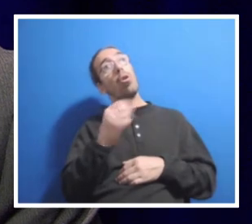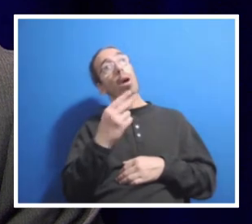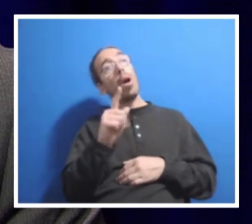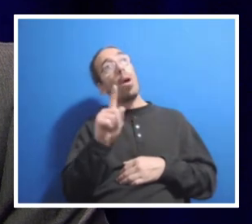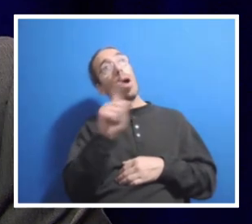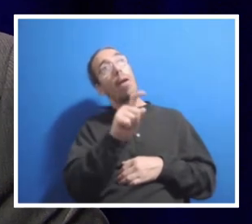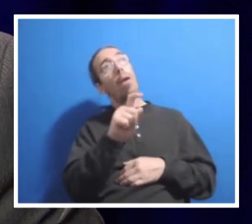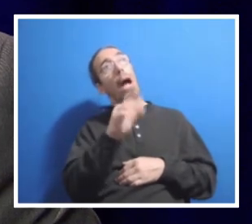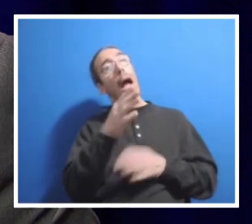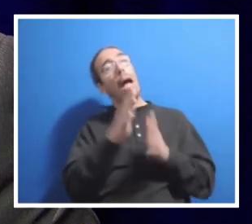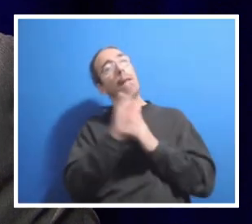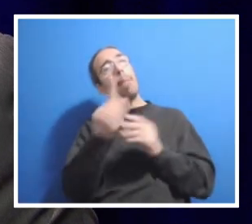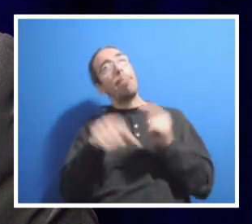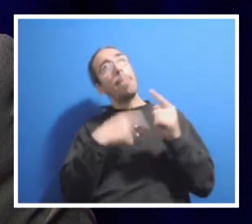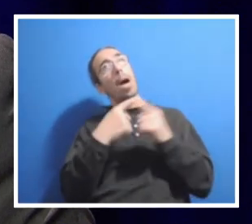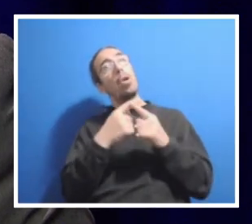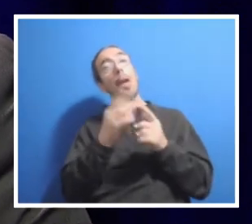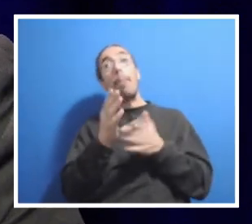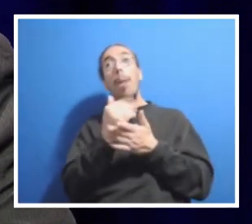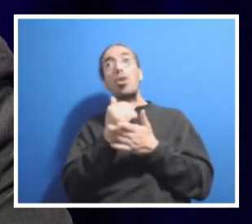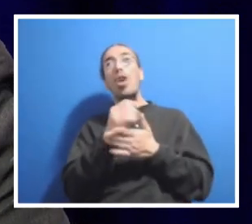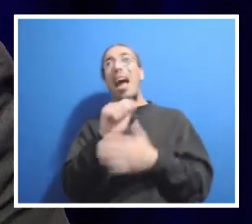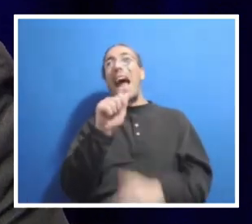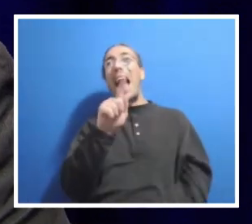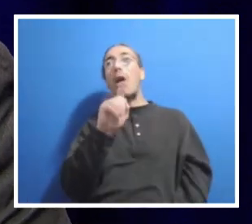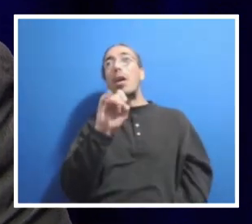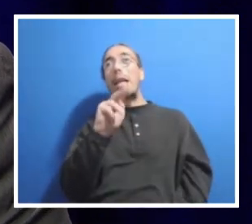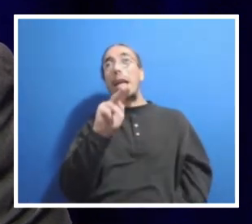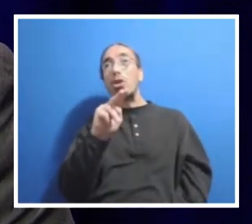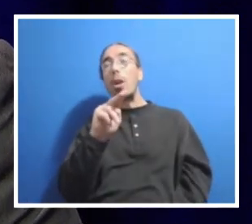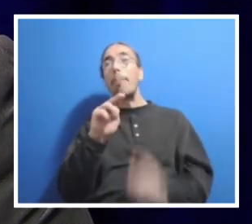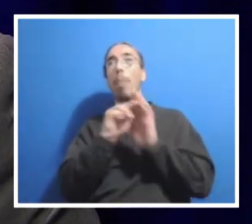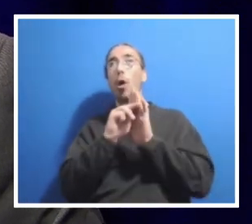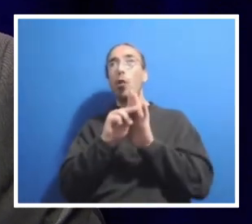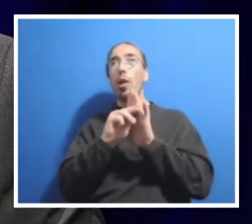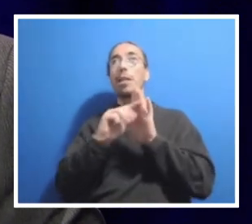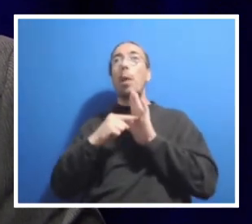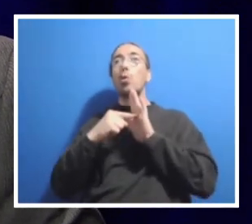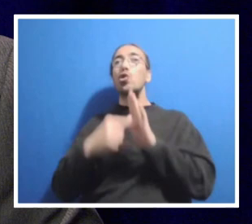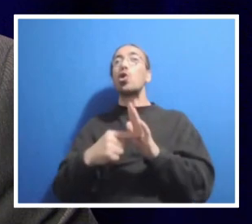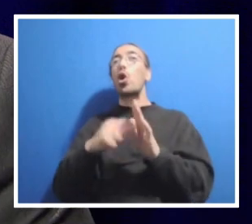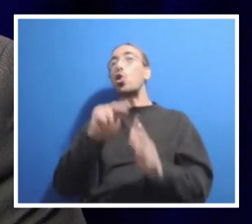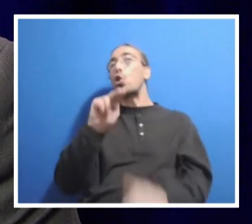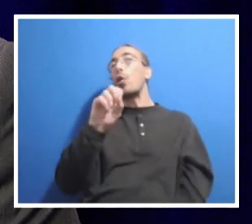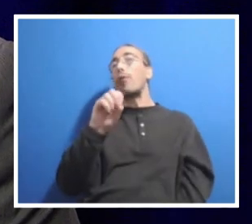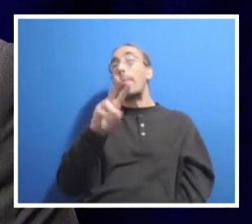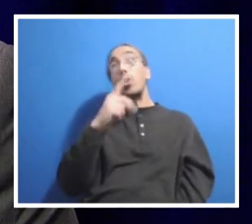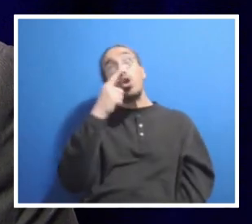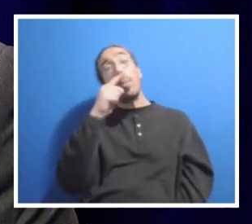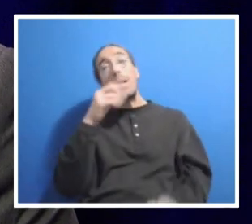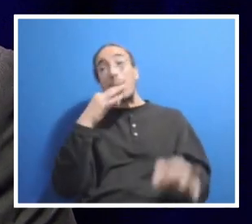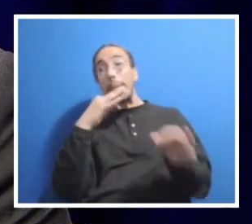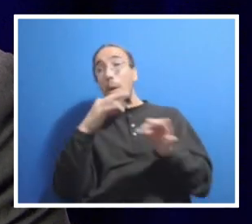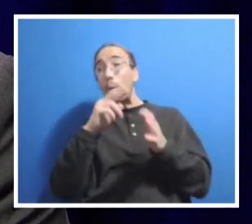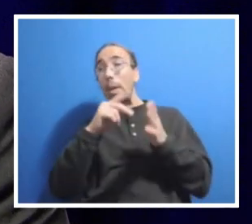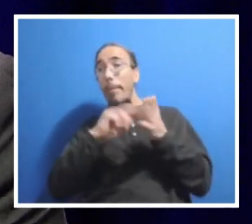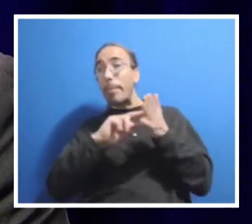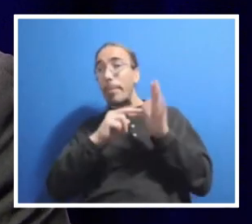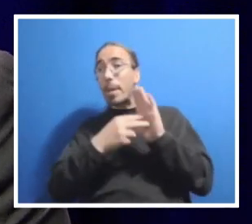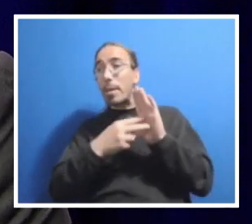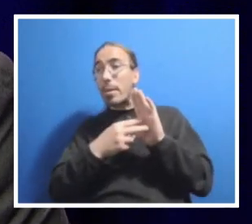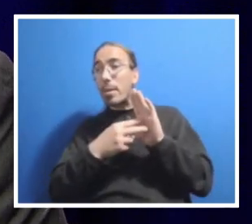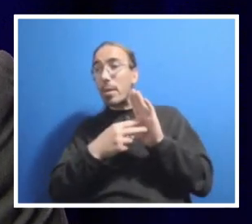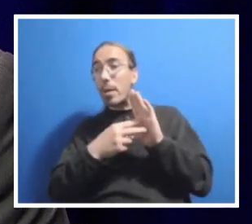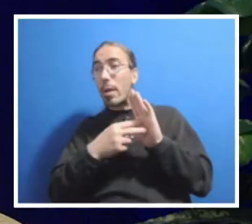about the budget allocation model you mentioned that's going to start in November. Can you explain what that means to the just average